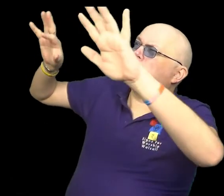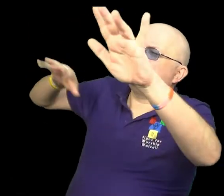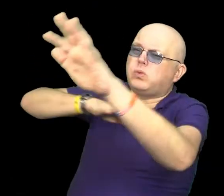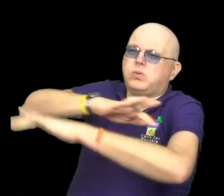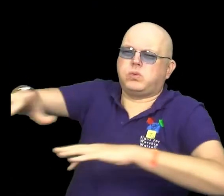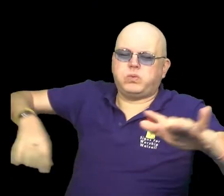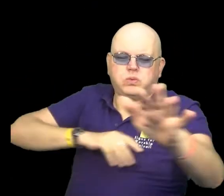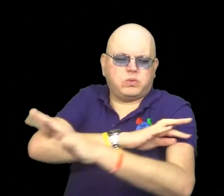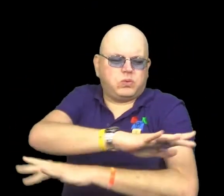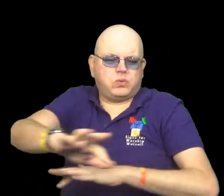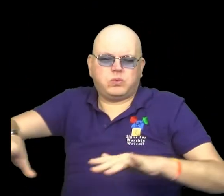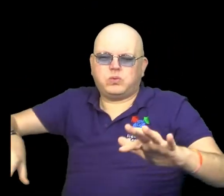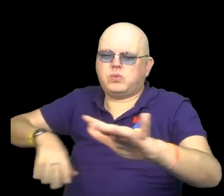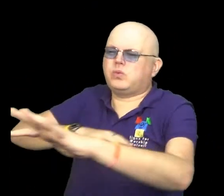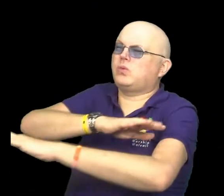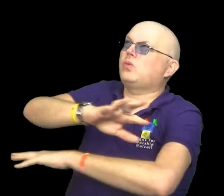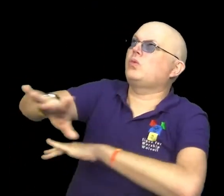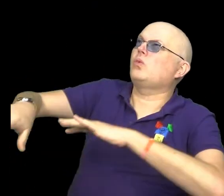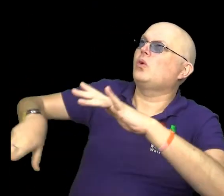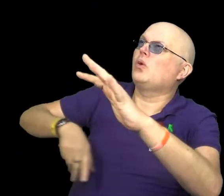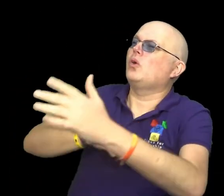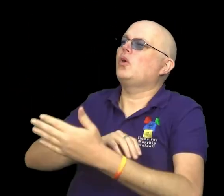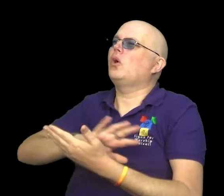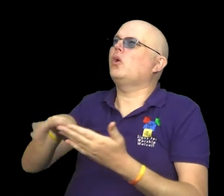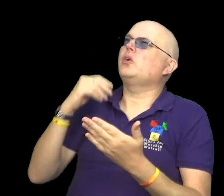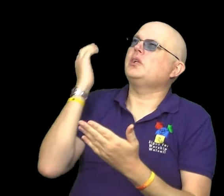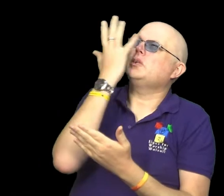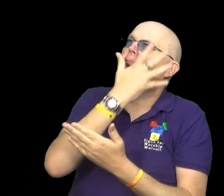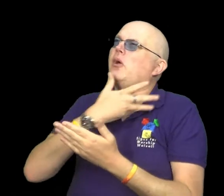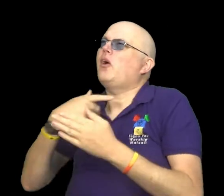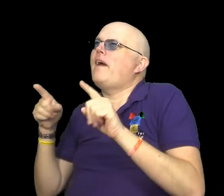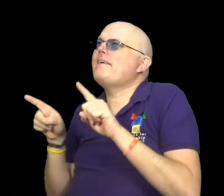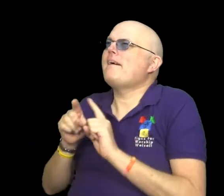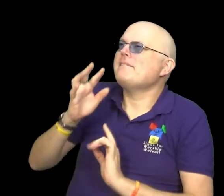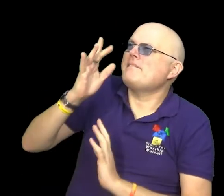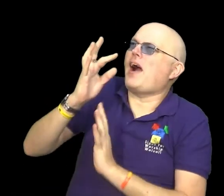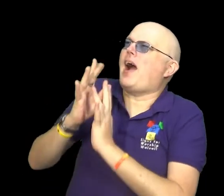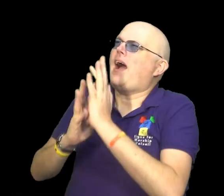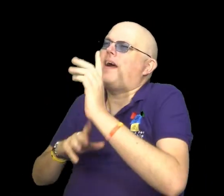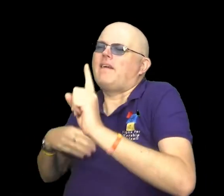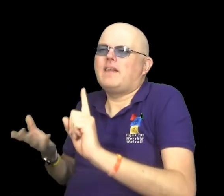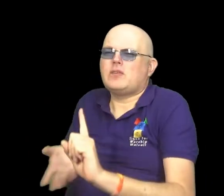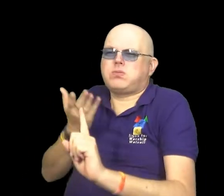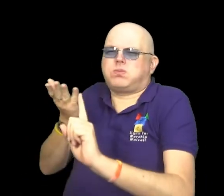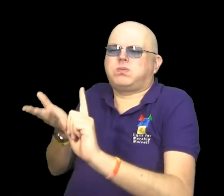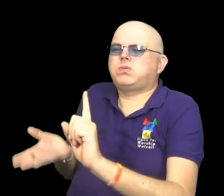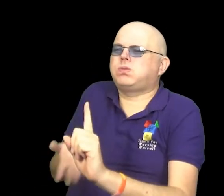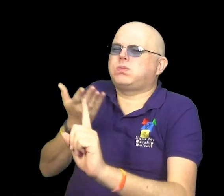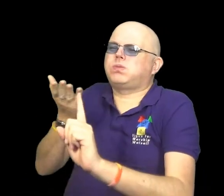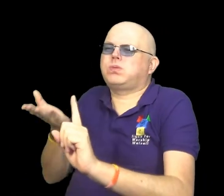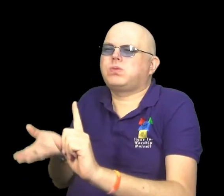Lord, let your glory fall. Consuming fire,